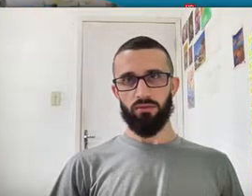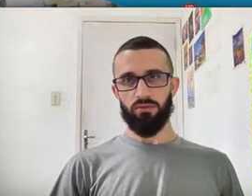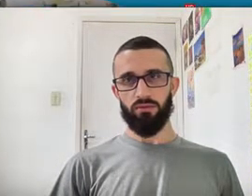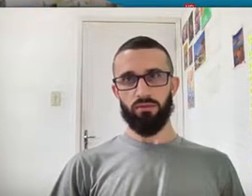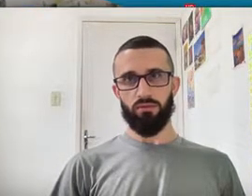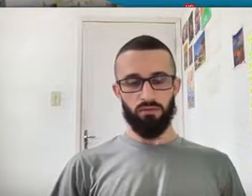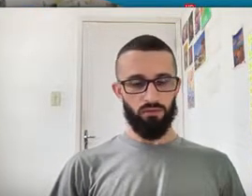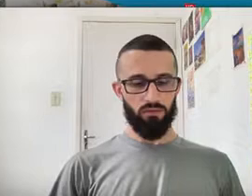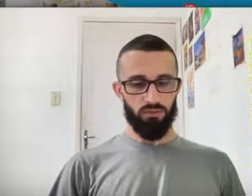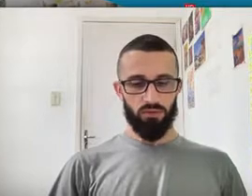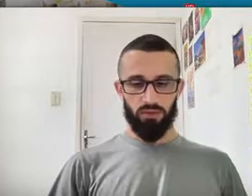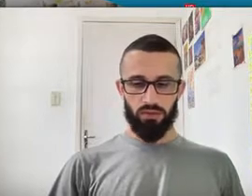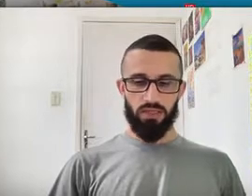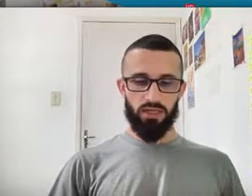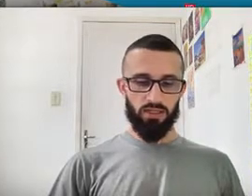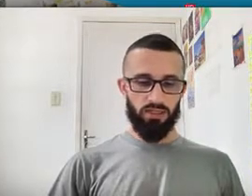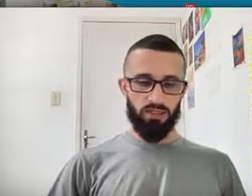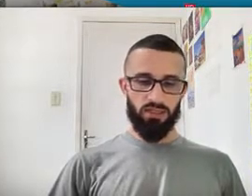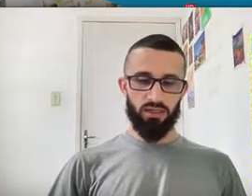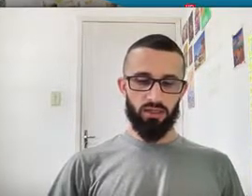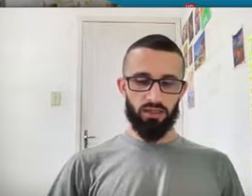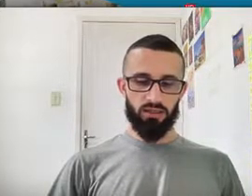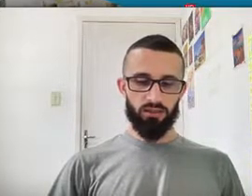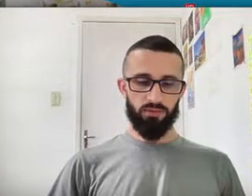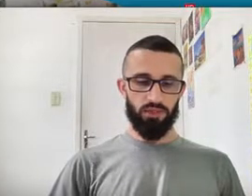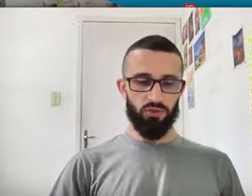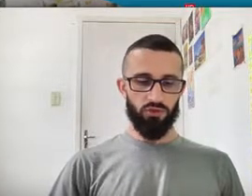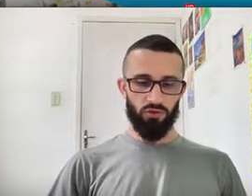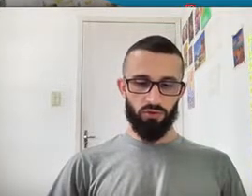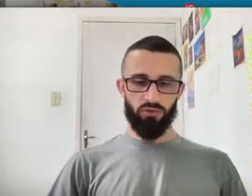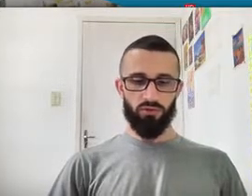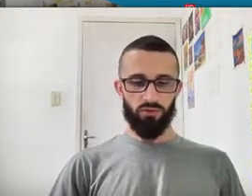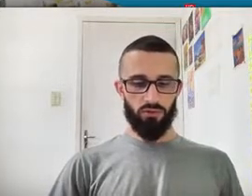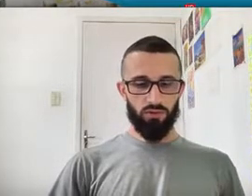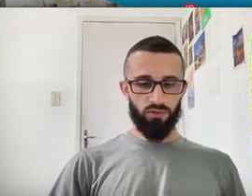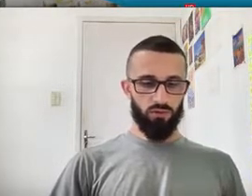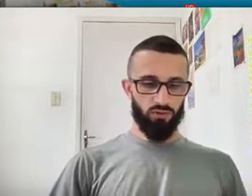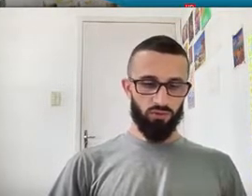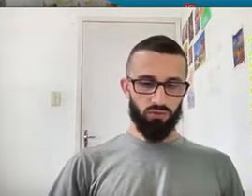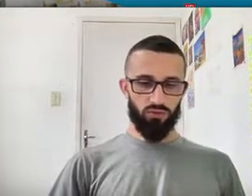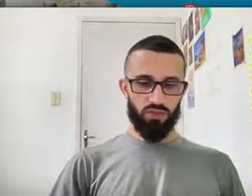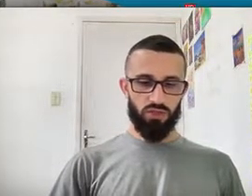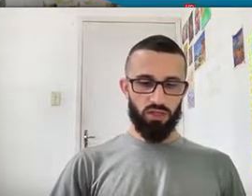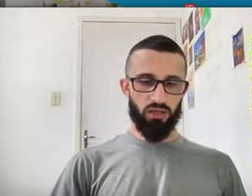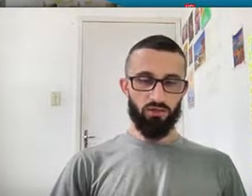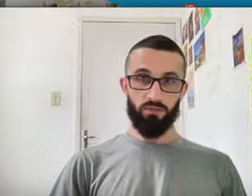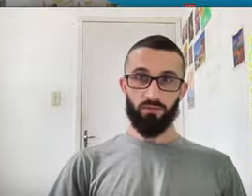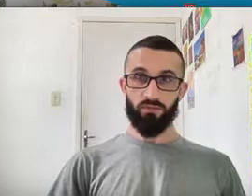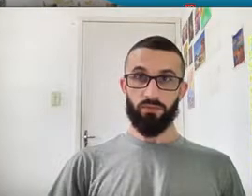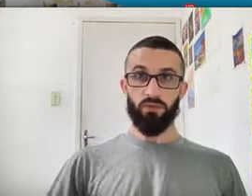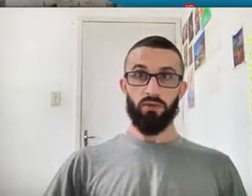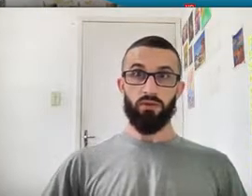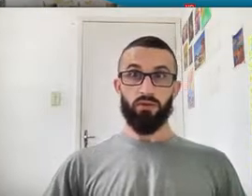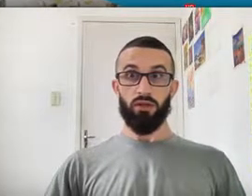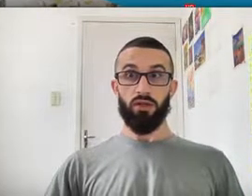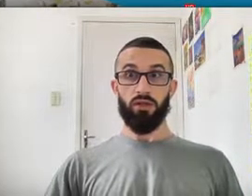Dinheiro E Aí Ela Gastou No Dinheiro